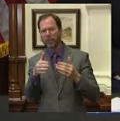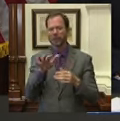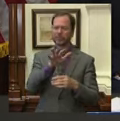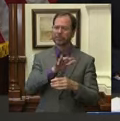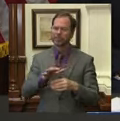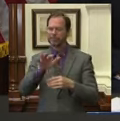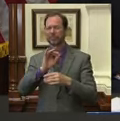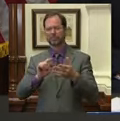mid-May.